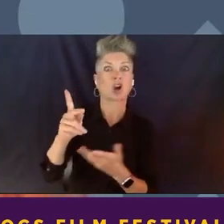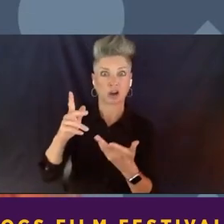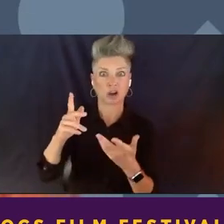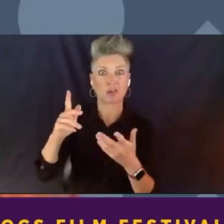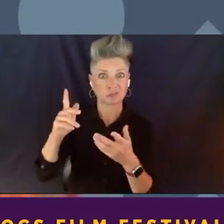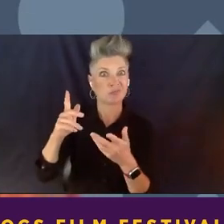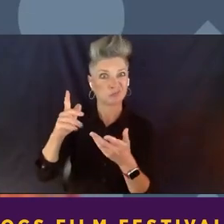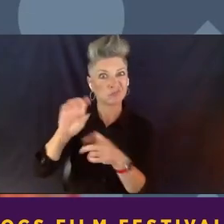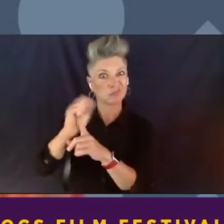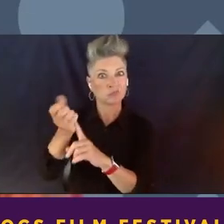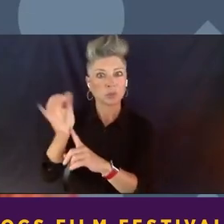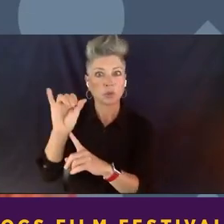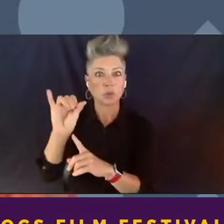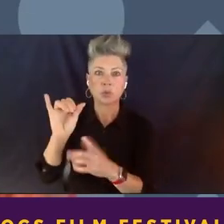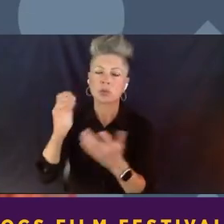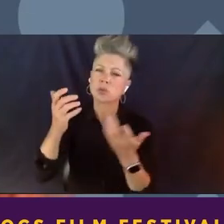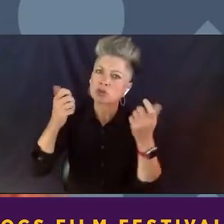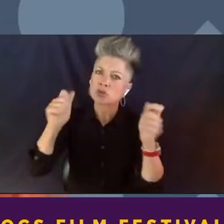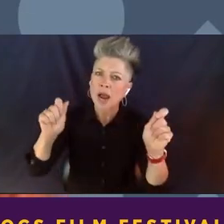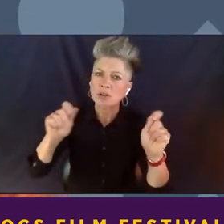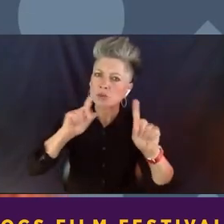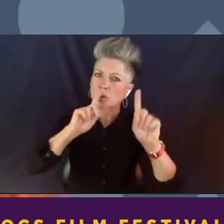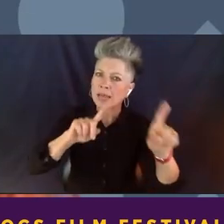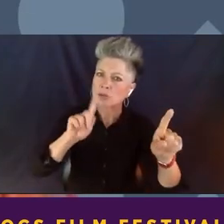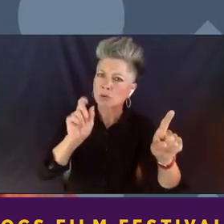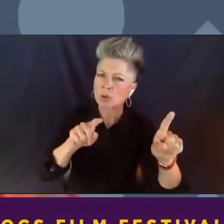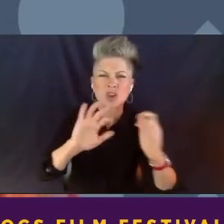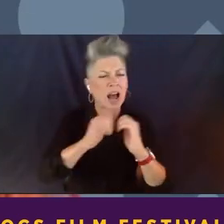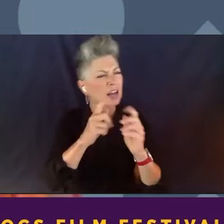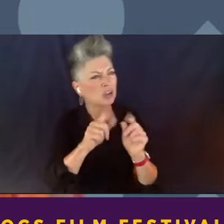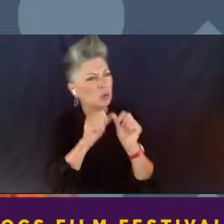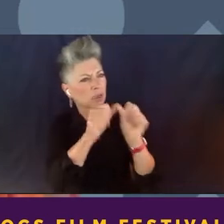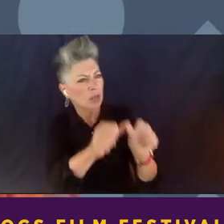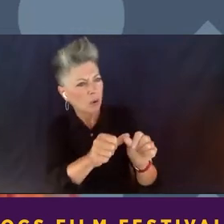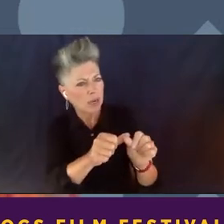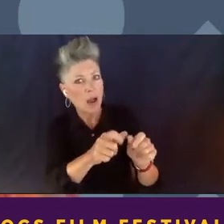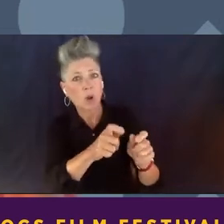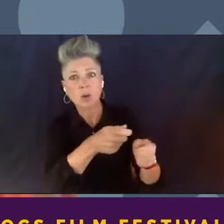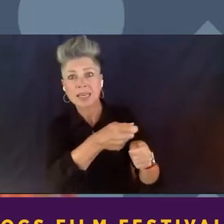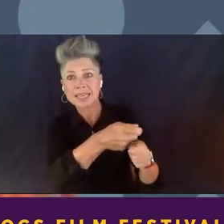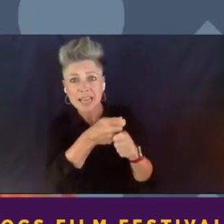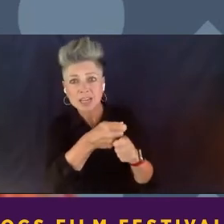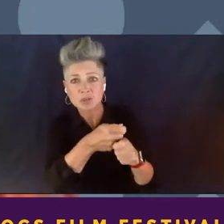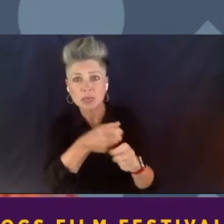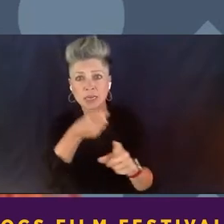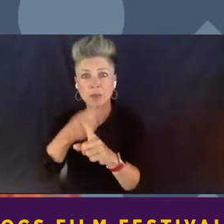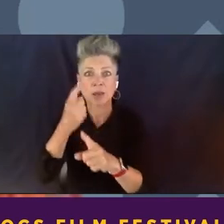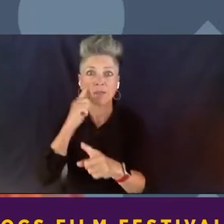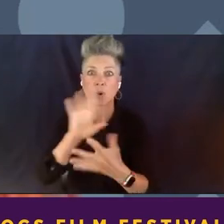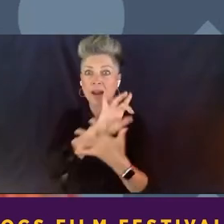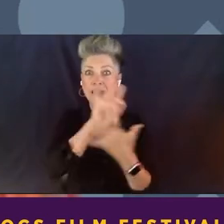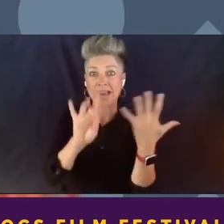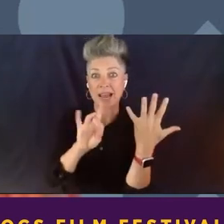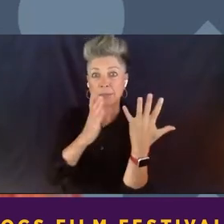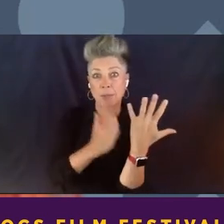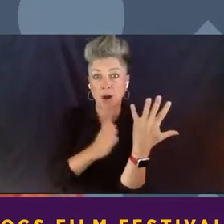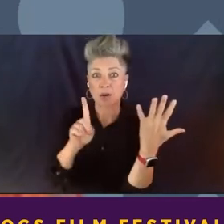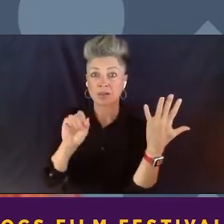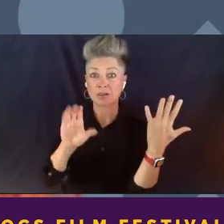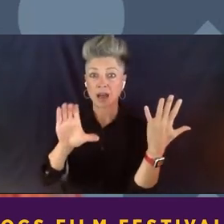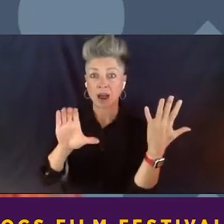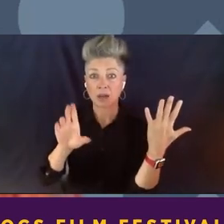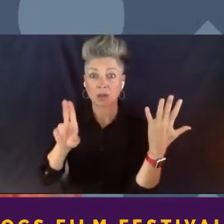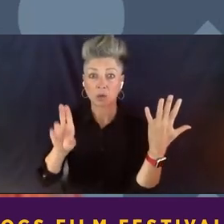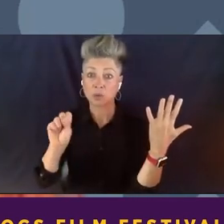is really answering this question, how do you carry out engagement and impact for an eight-part docu-series? Docu-series are still